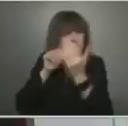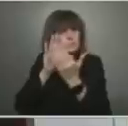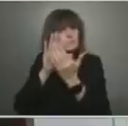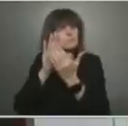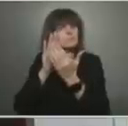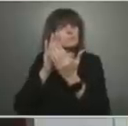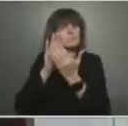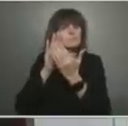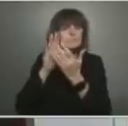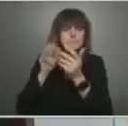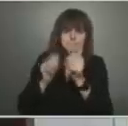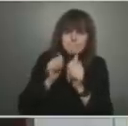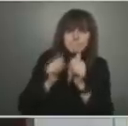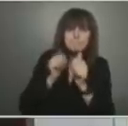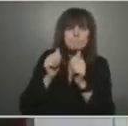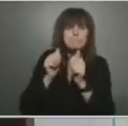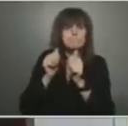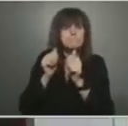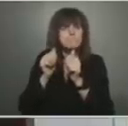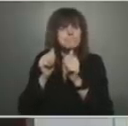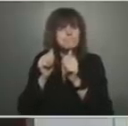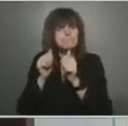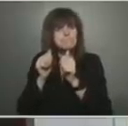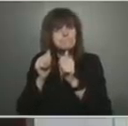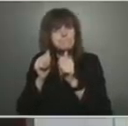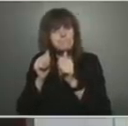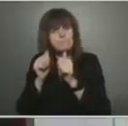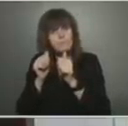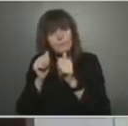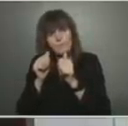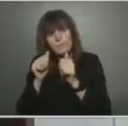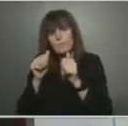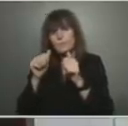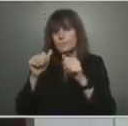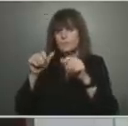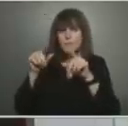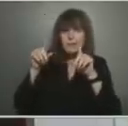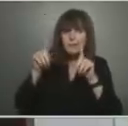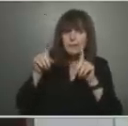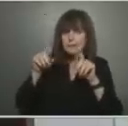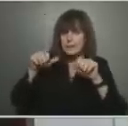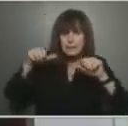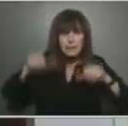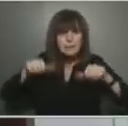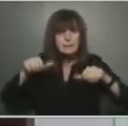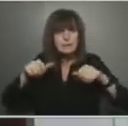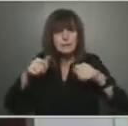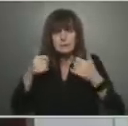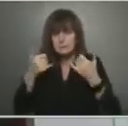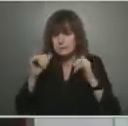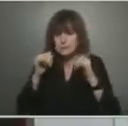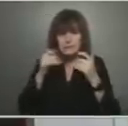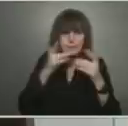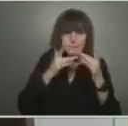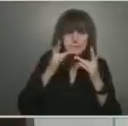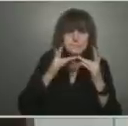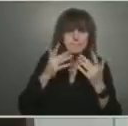threat, why you would be removing this from the directives? Well, thank you, Matthew.